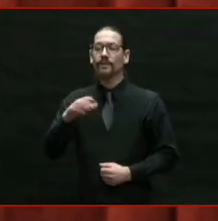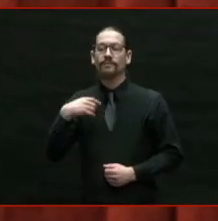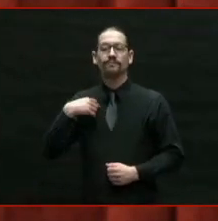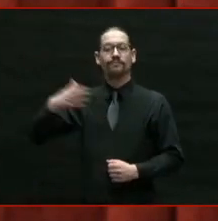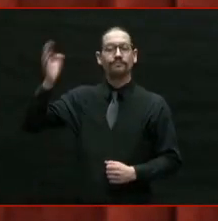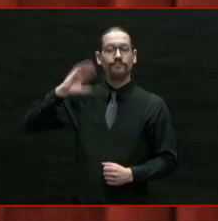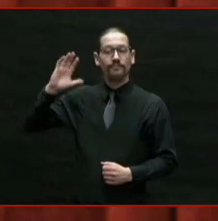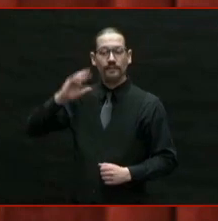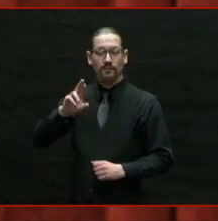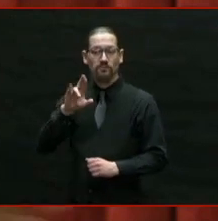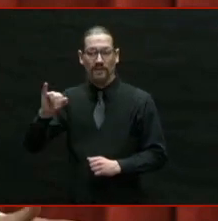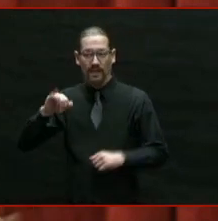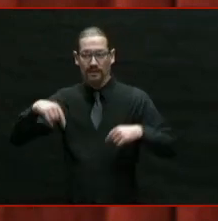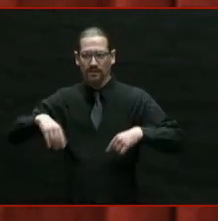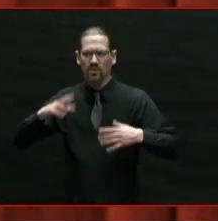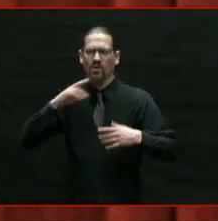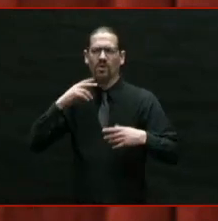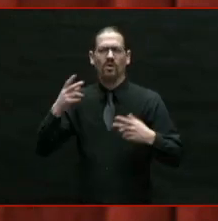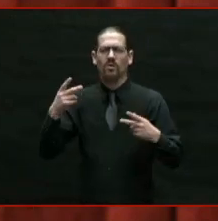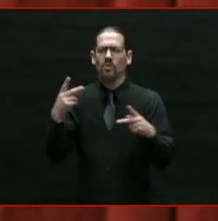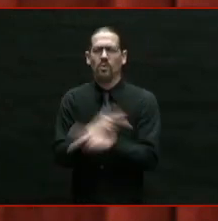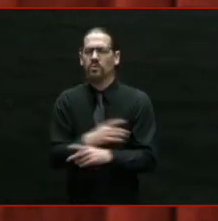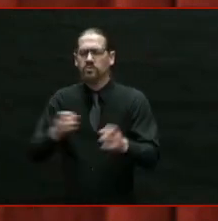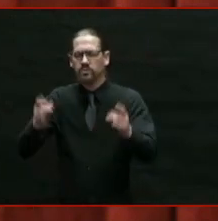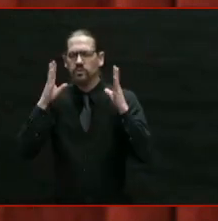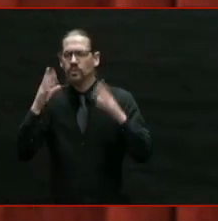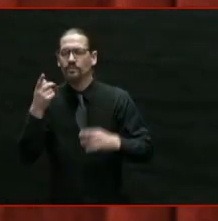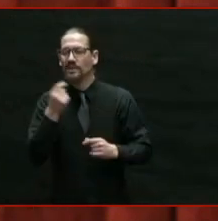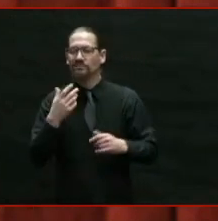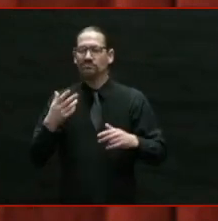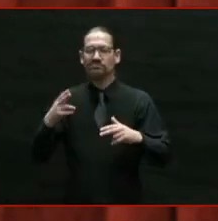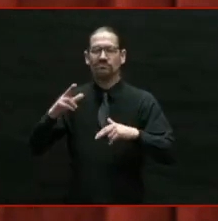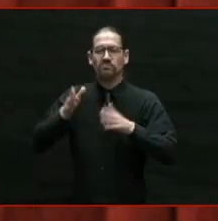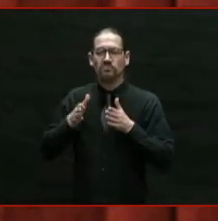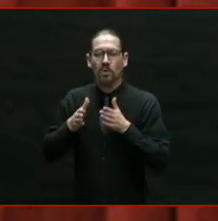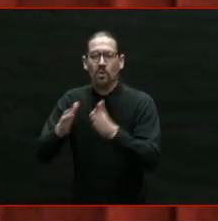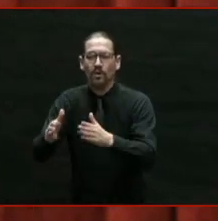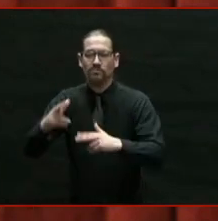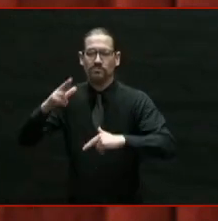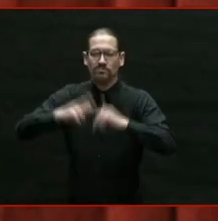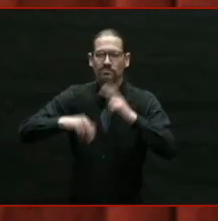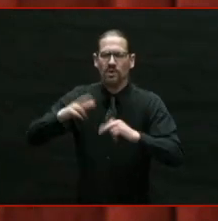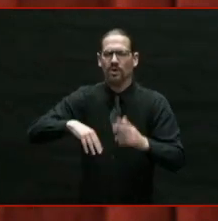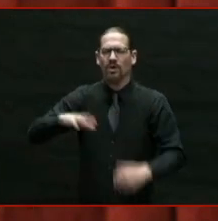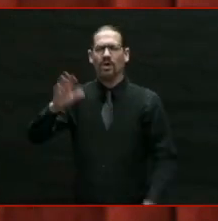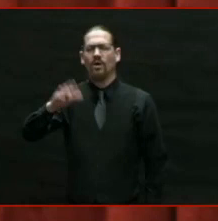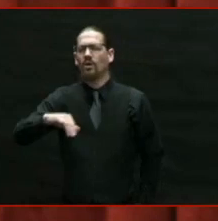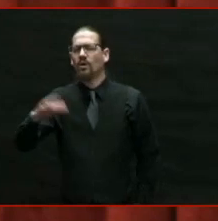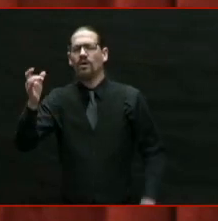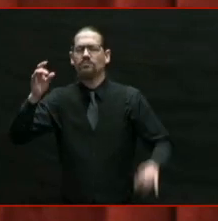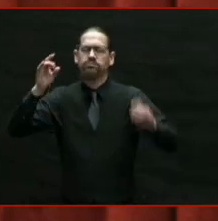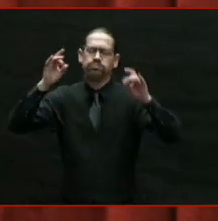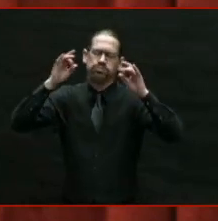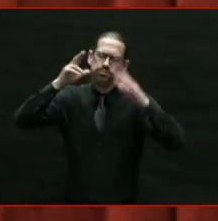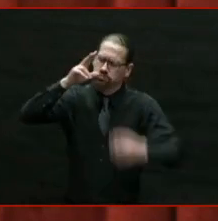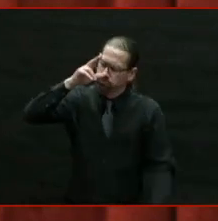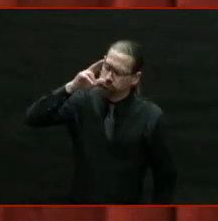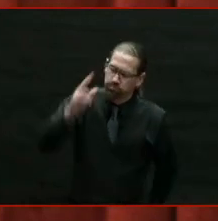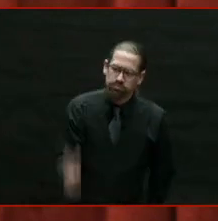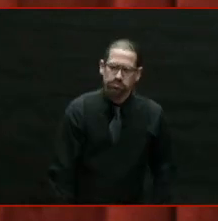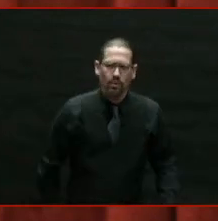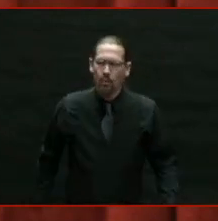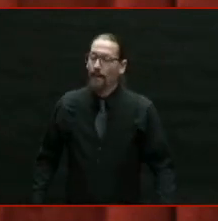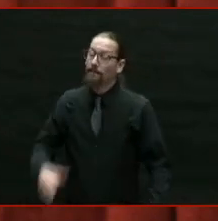in America, 50 out of 50 worst roads and bridges, to having more road construction